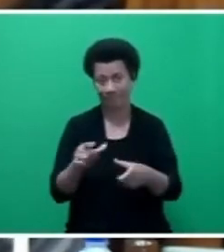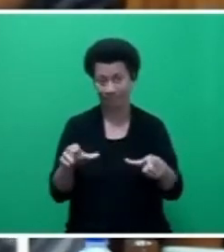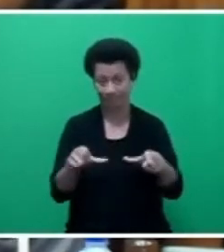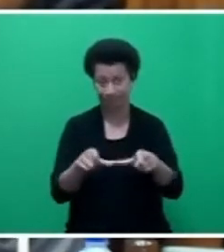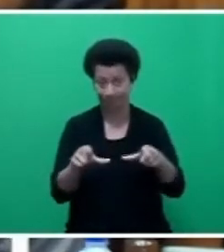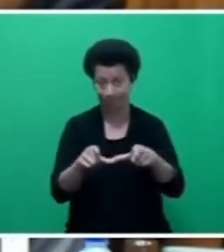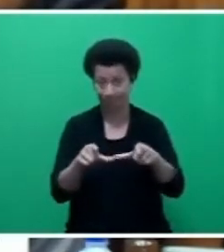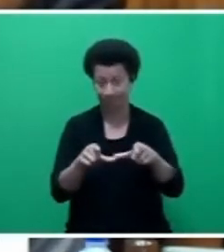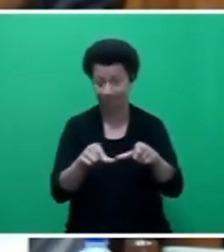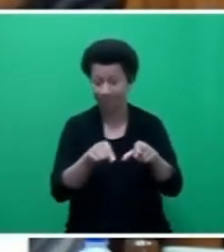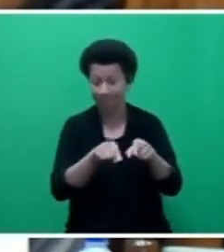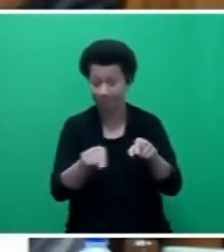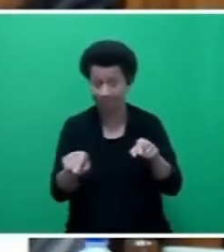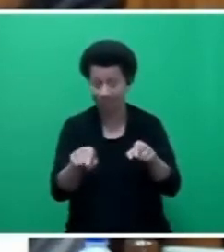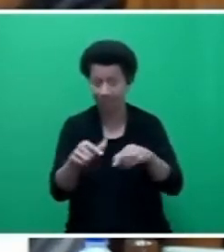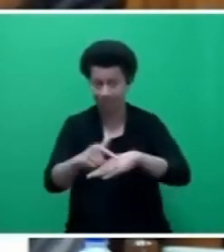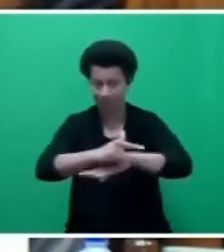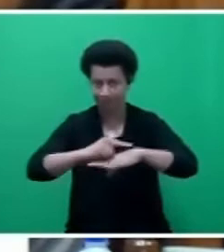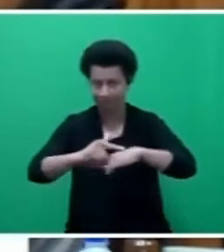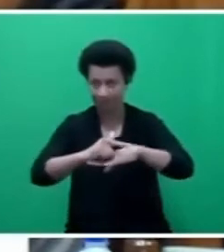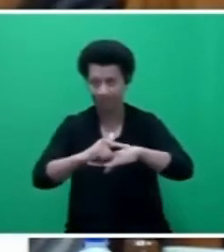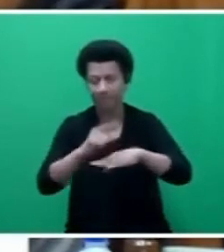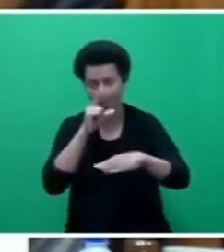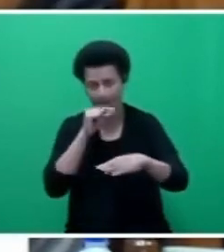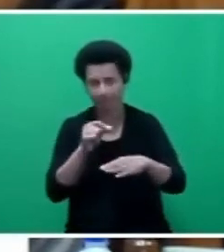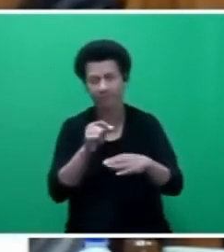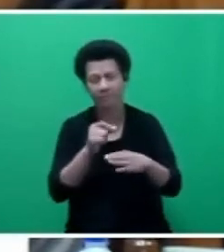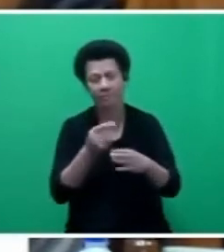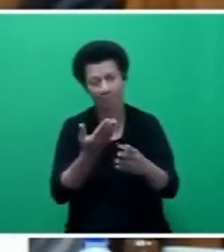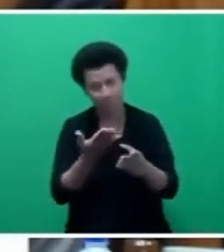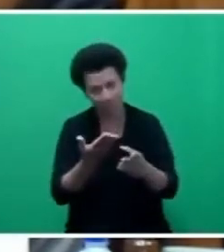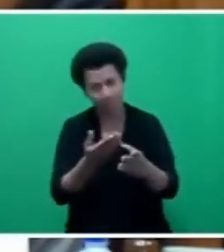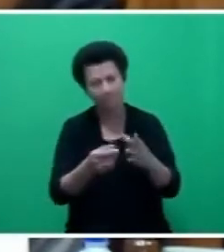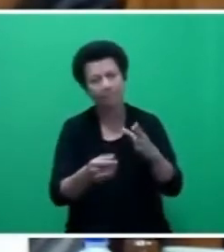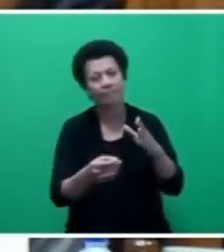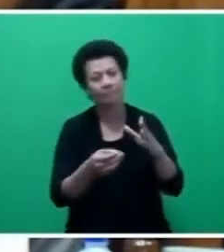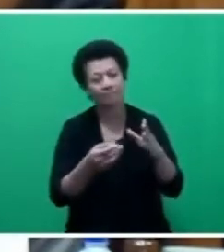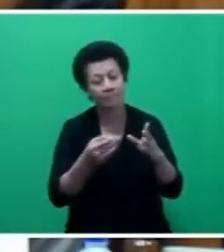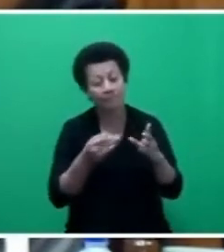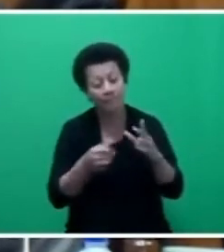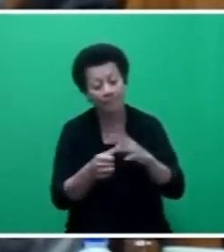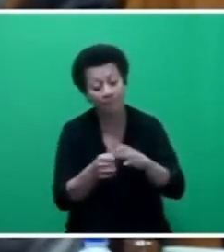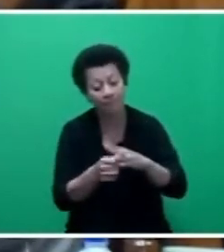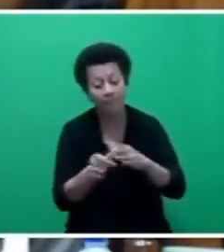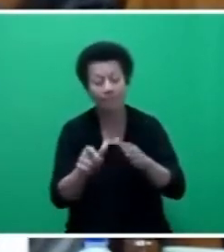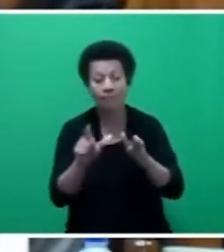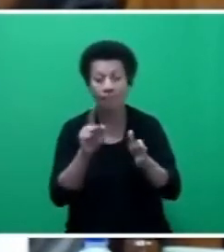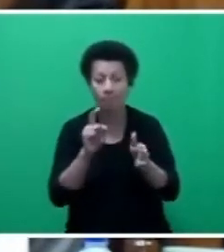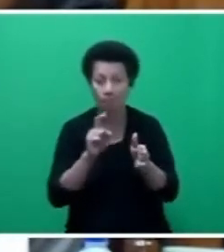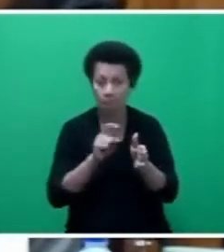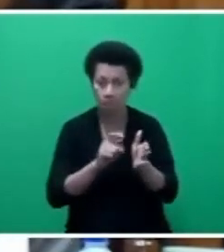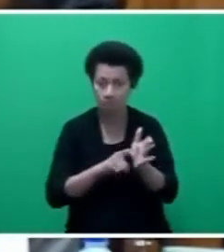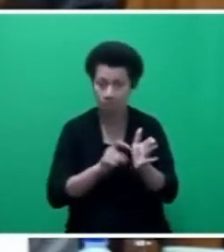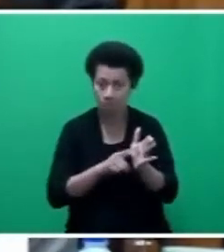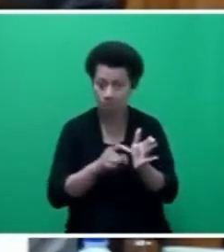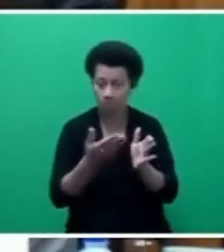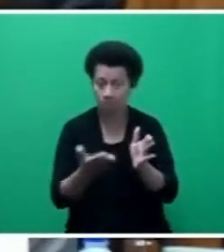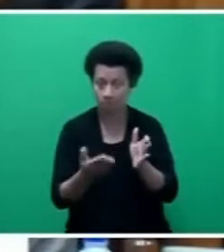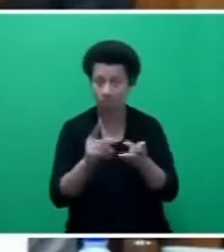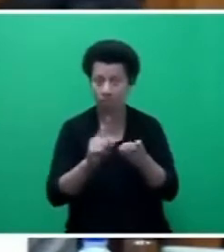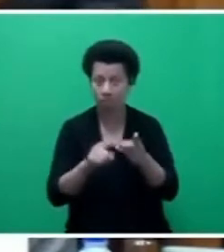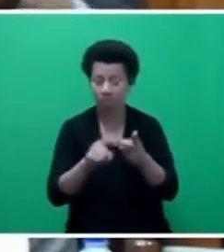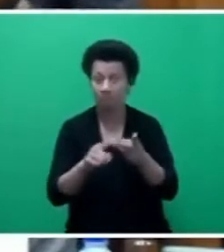be able to be mainstreamed into the financial system, be able to access loans from mainstream banks, financial institutions, including